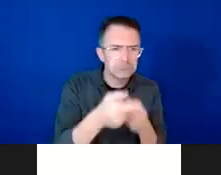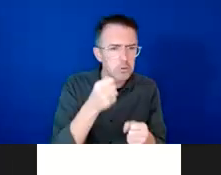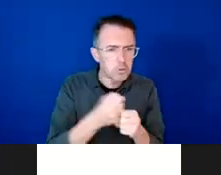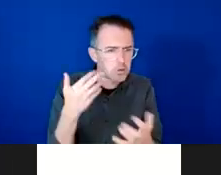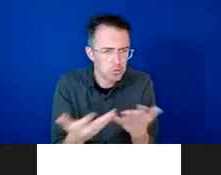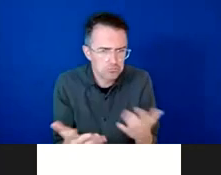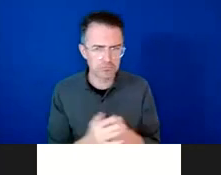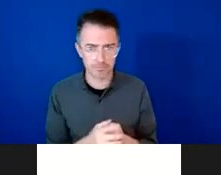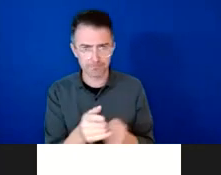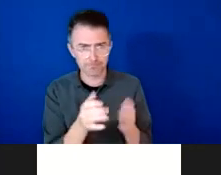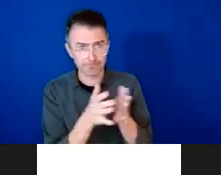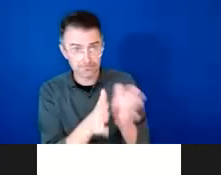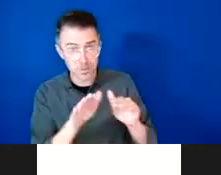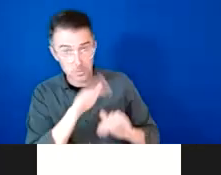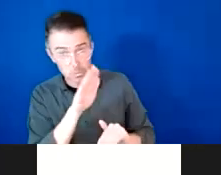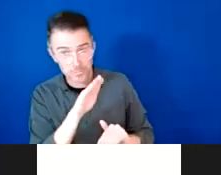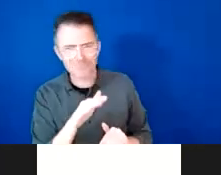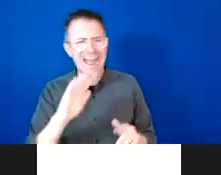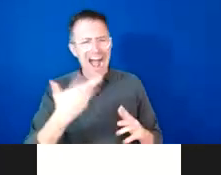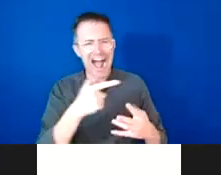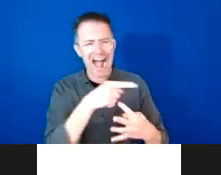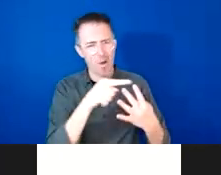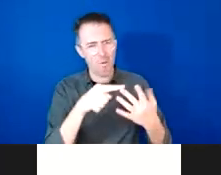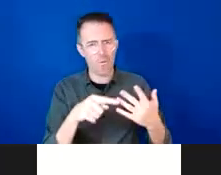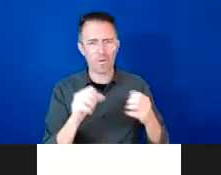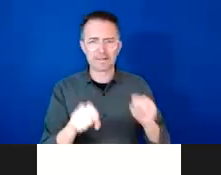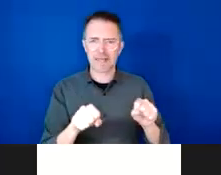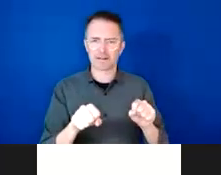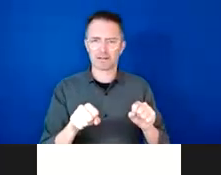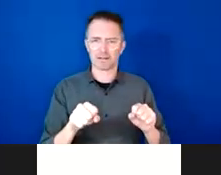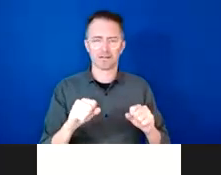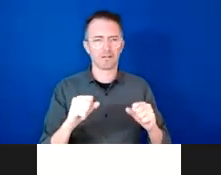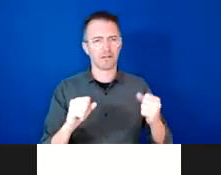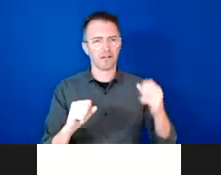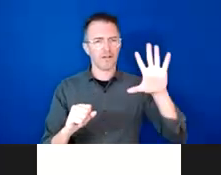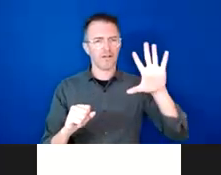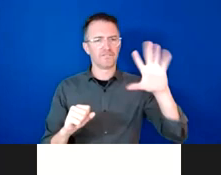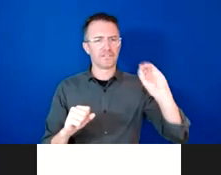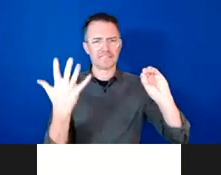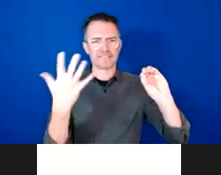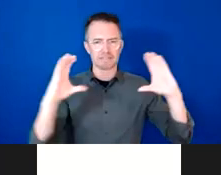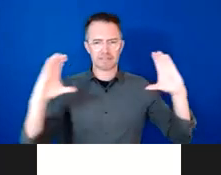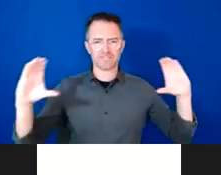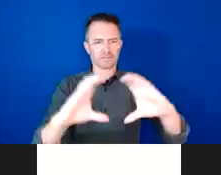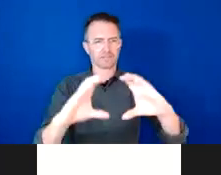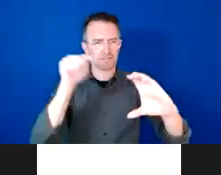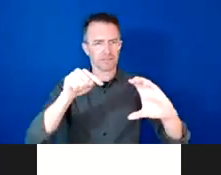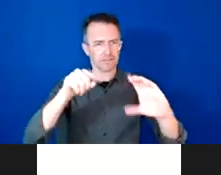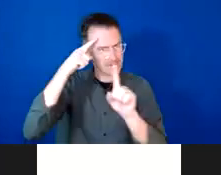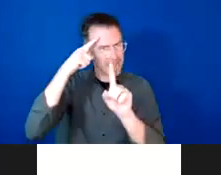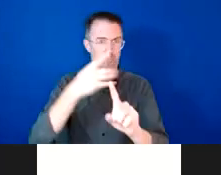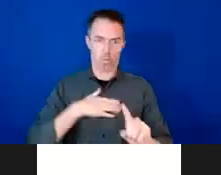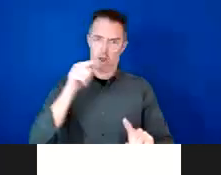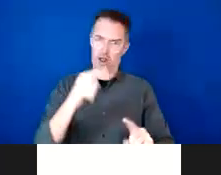funding goal for adaptation and mitigation but also to ensure that particularly for adaptation efforts